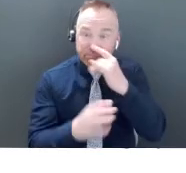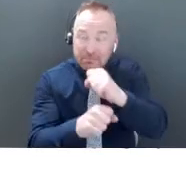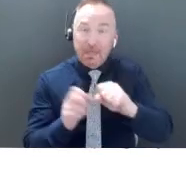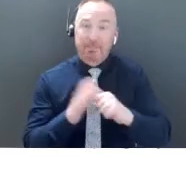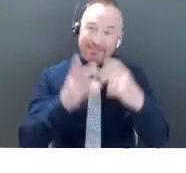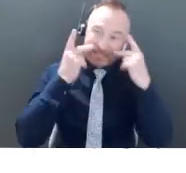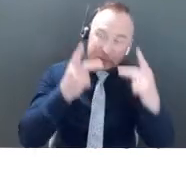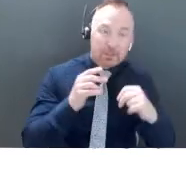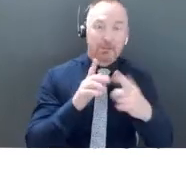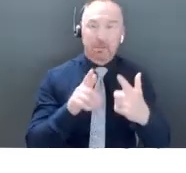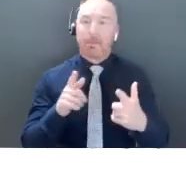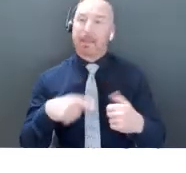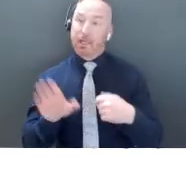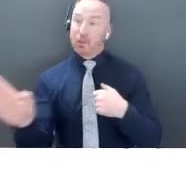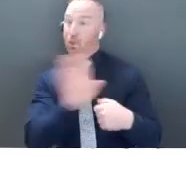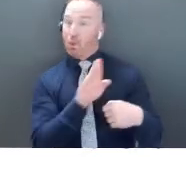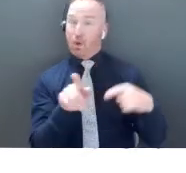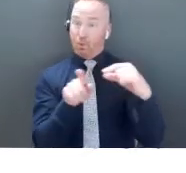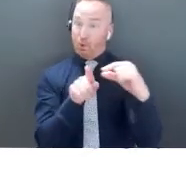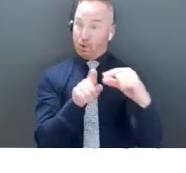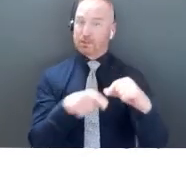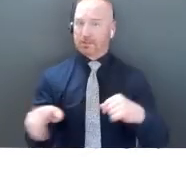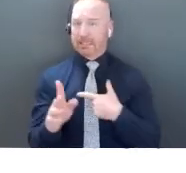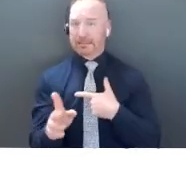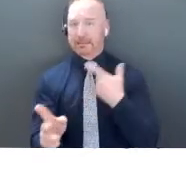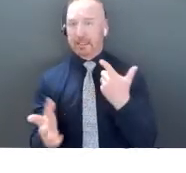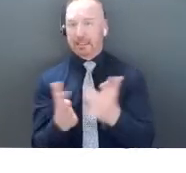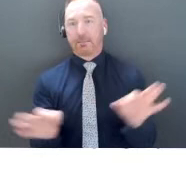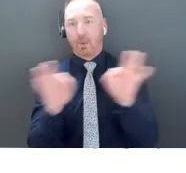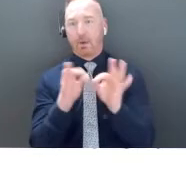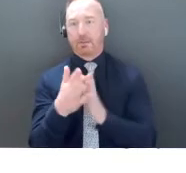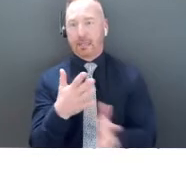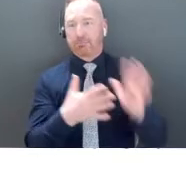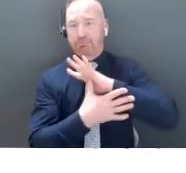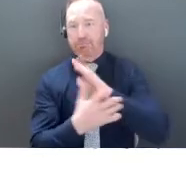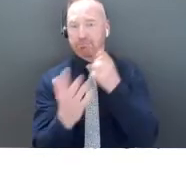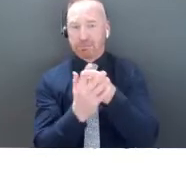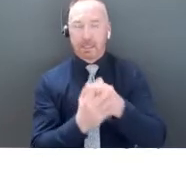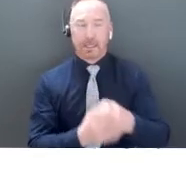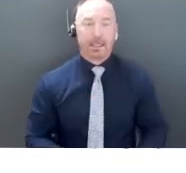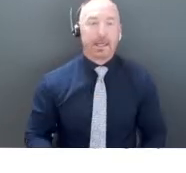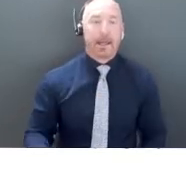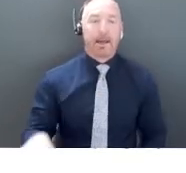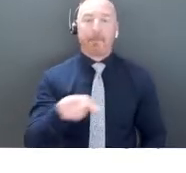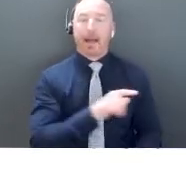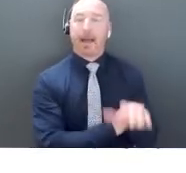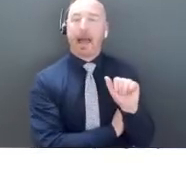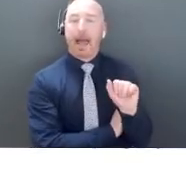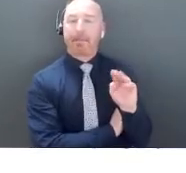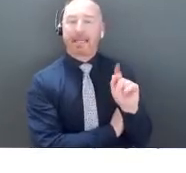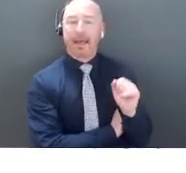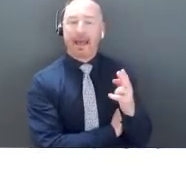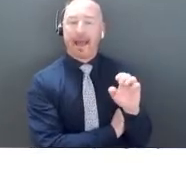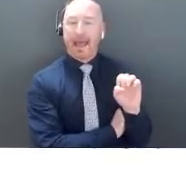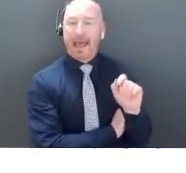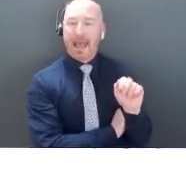and you as a presenter. And really got to give it up for Amelia Earhart. The most effective way to do